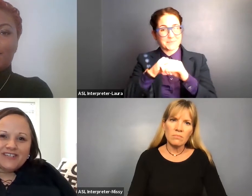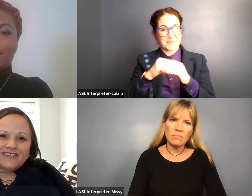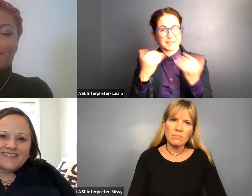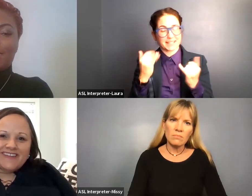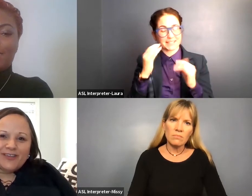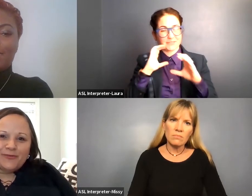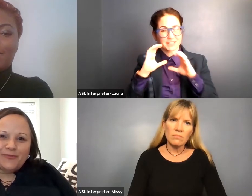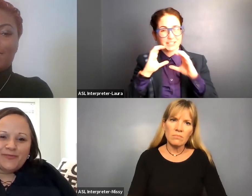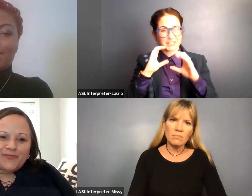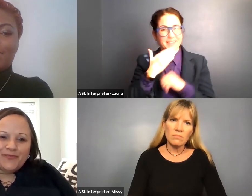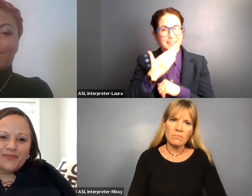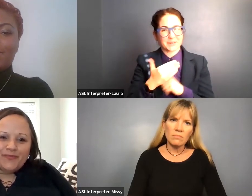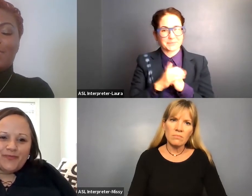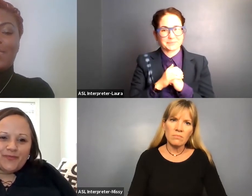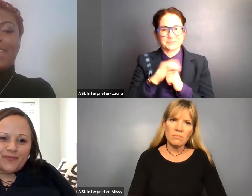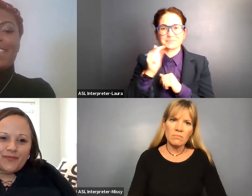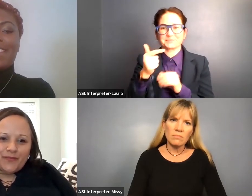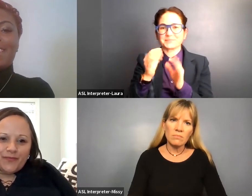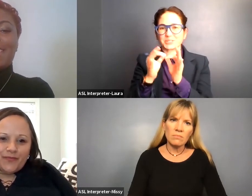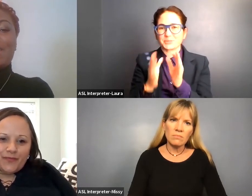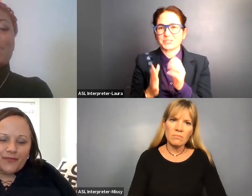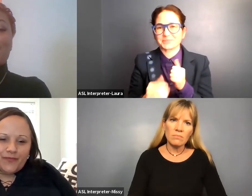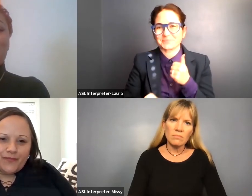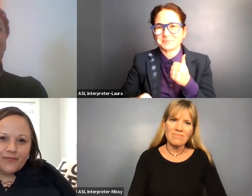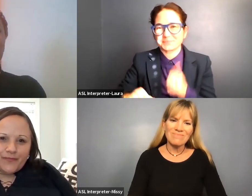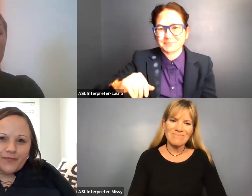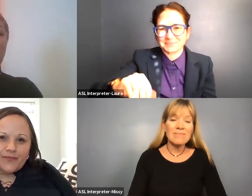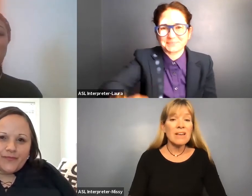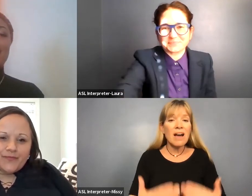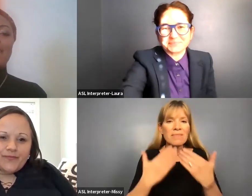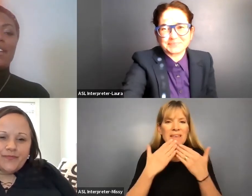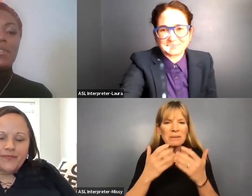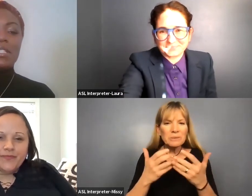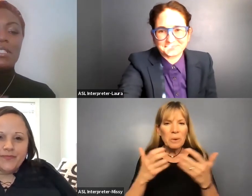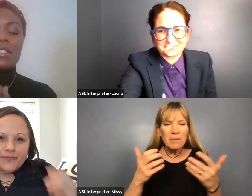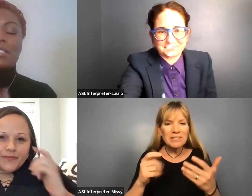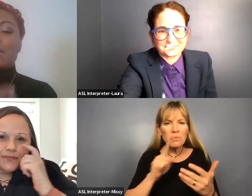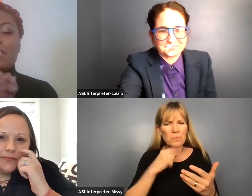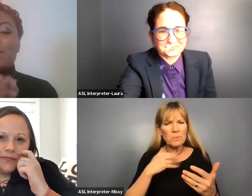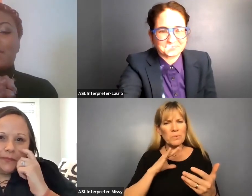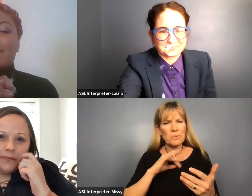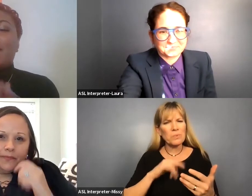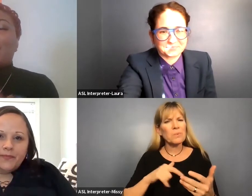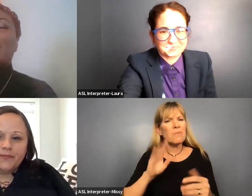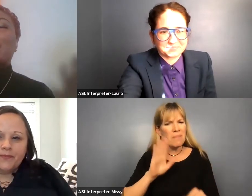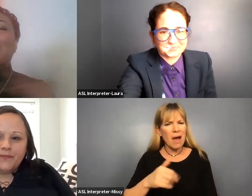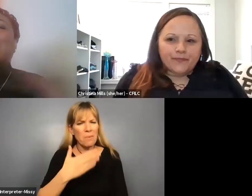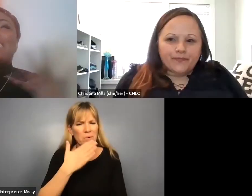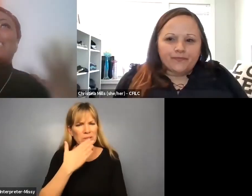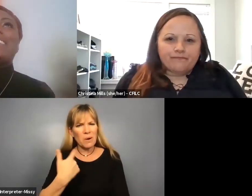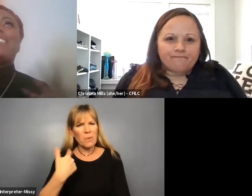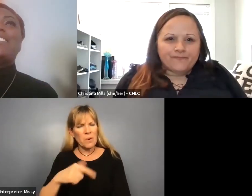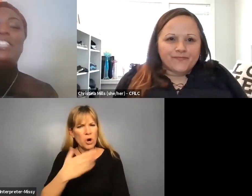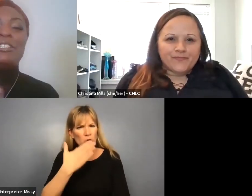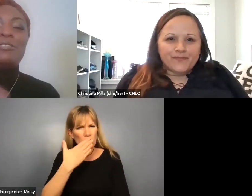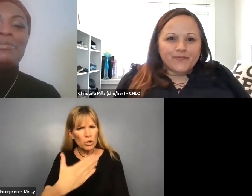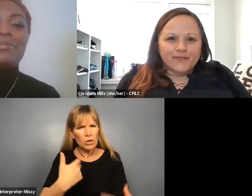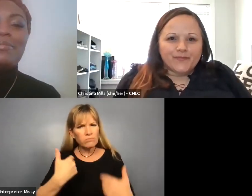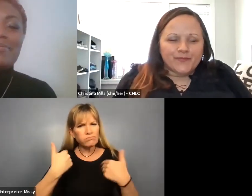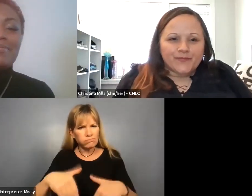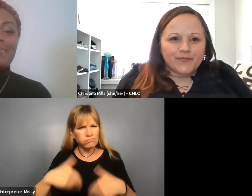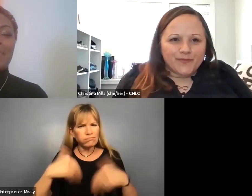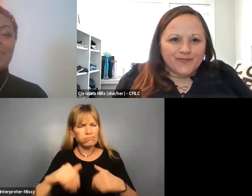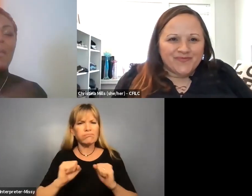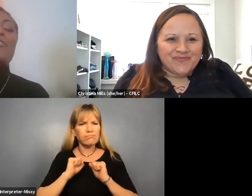conversation. Thank you. Thank you so much, Christina. That was such a robust, you know,